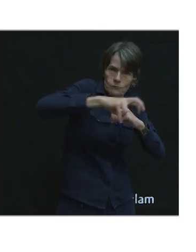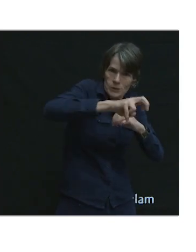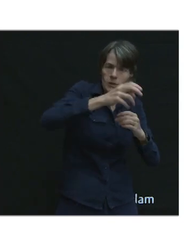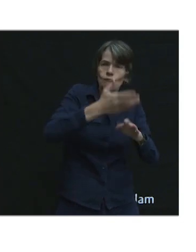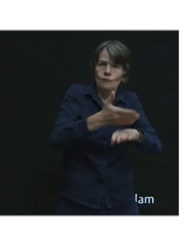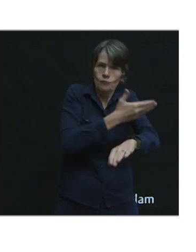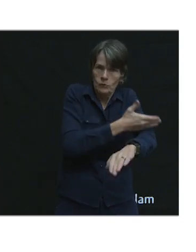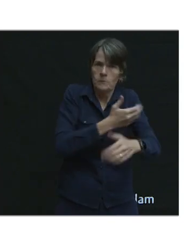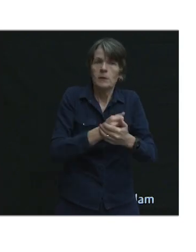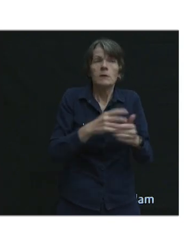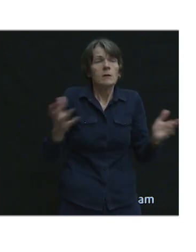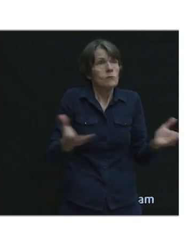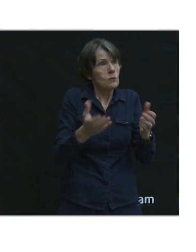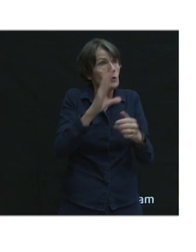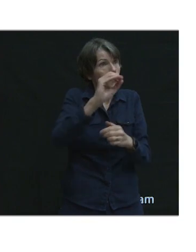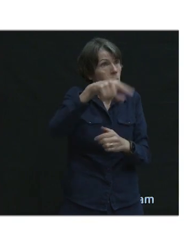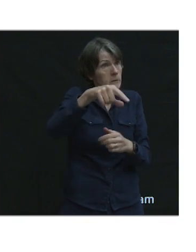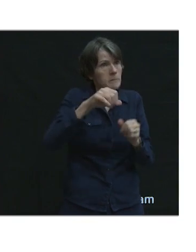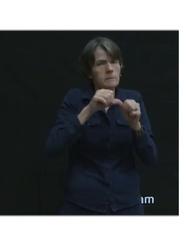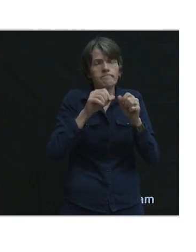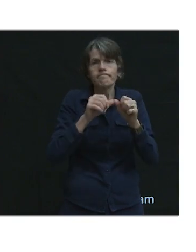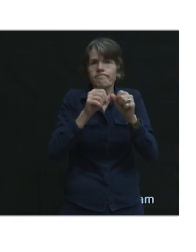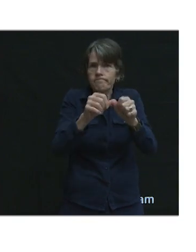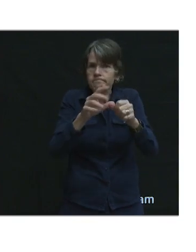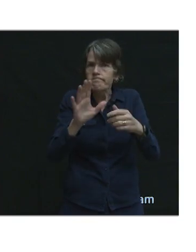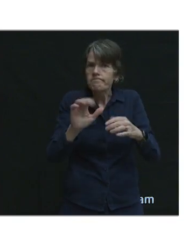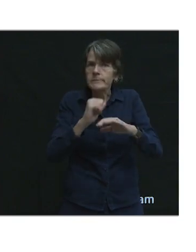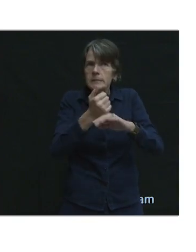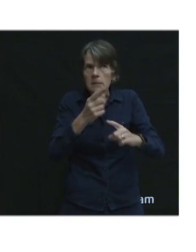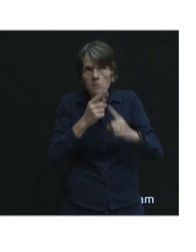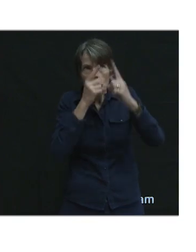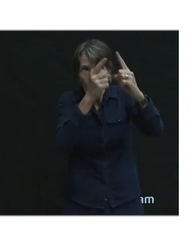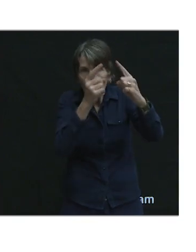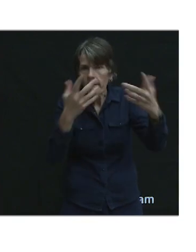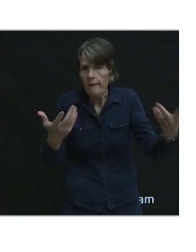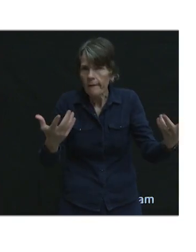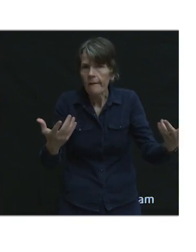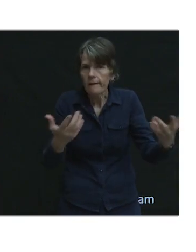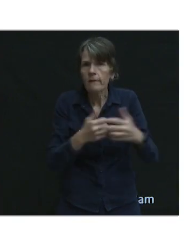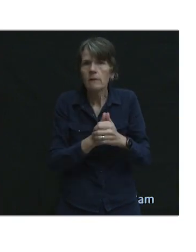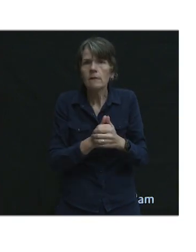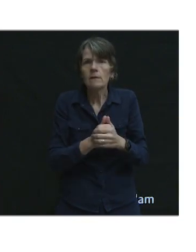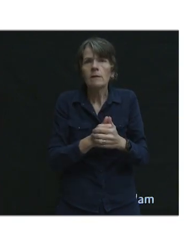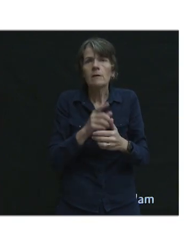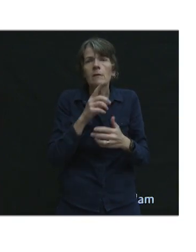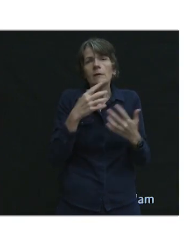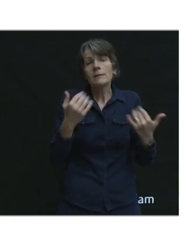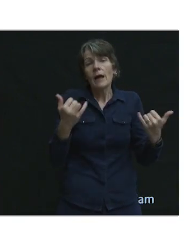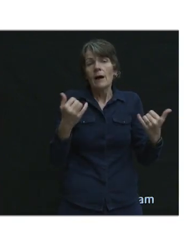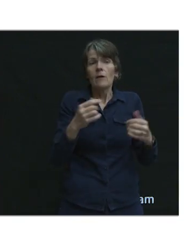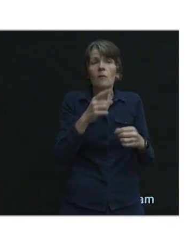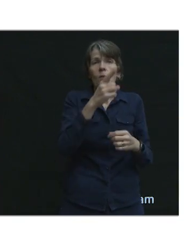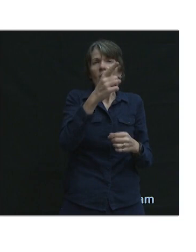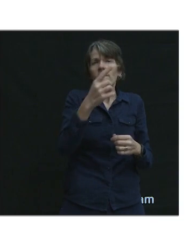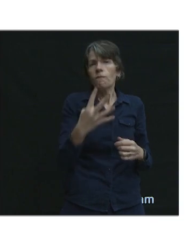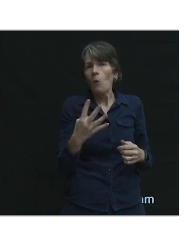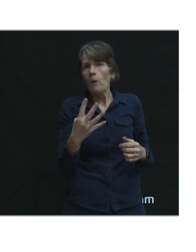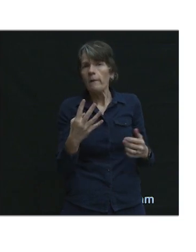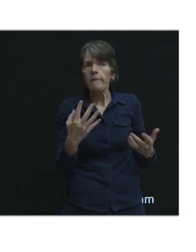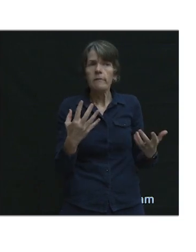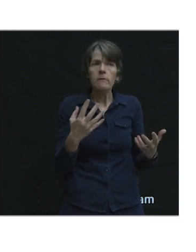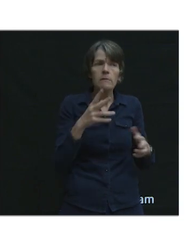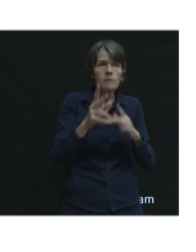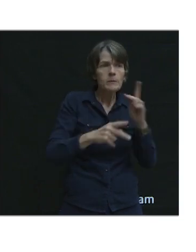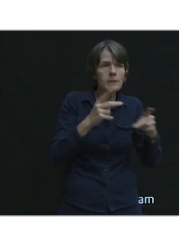I want to encourage Coquitlam to continue to look at targeted initiatives, so the data would say that only a quarter of the trips are for commuting, so for work